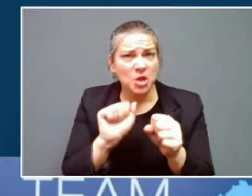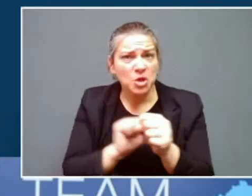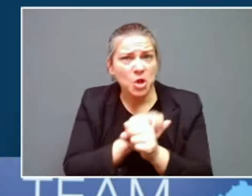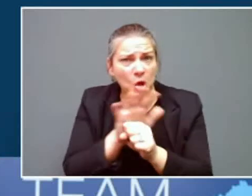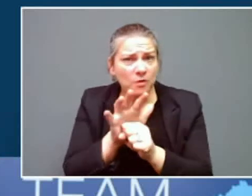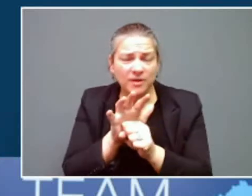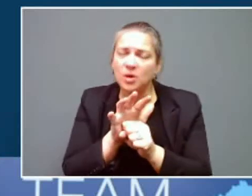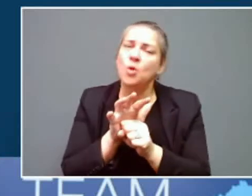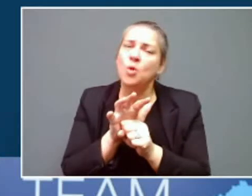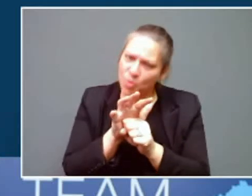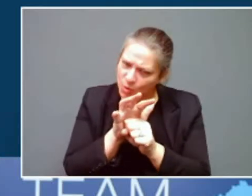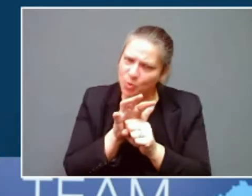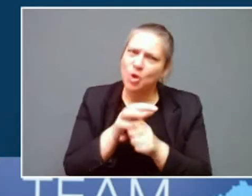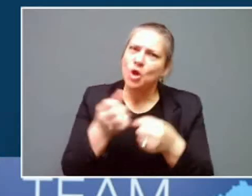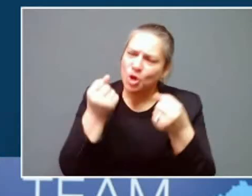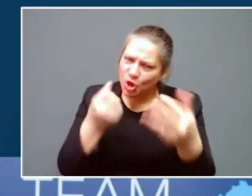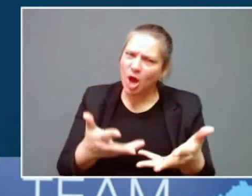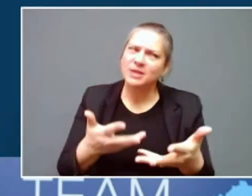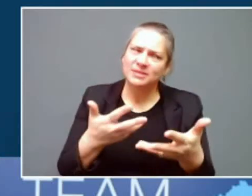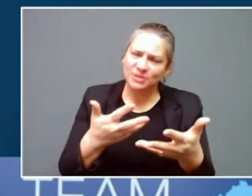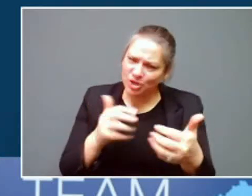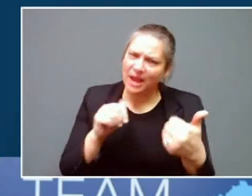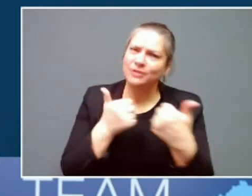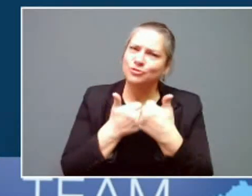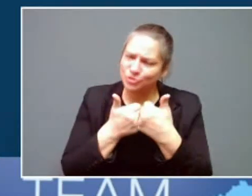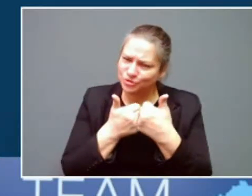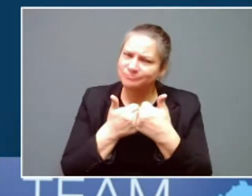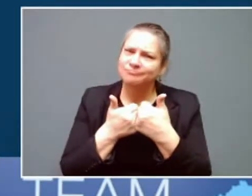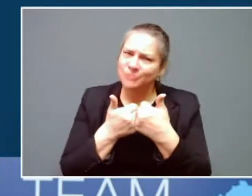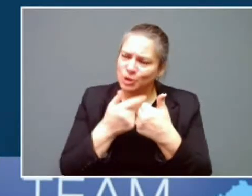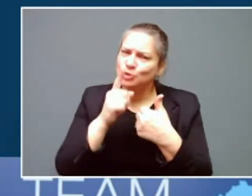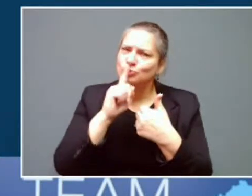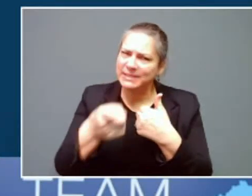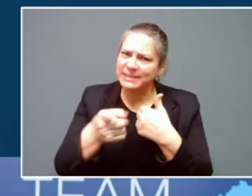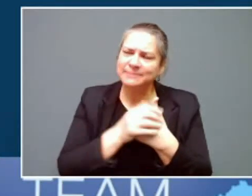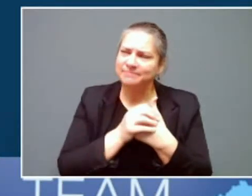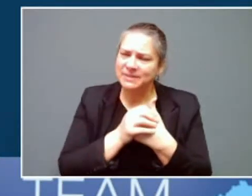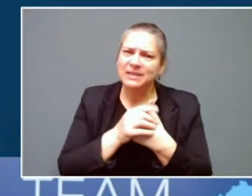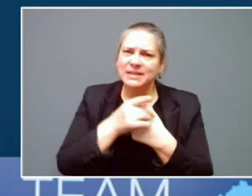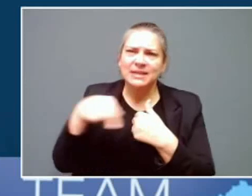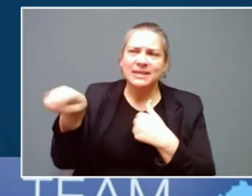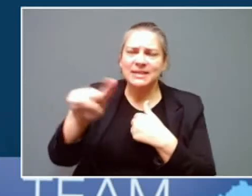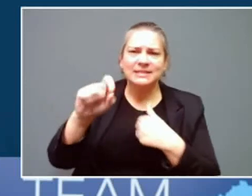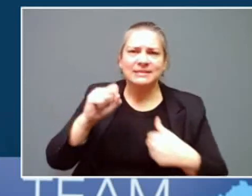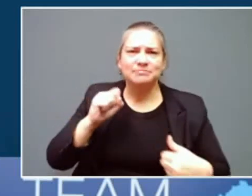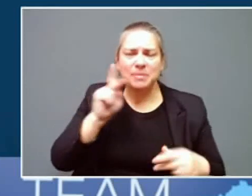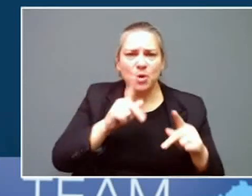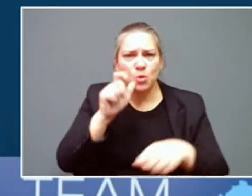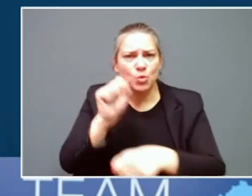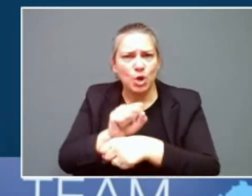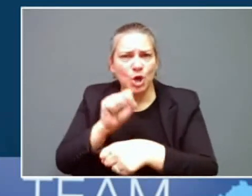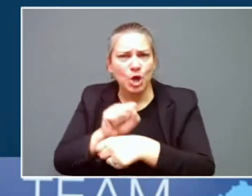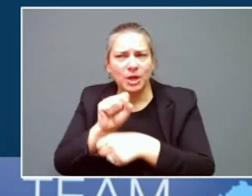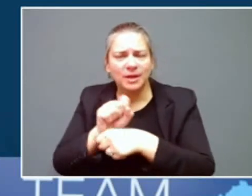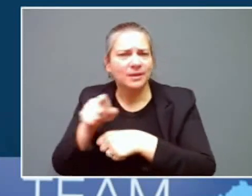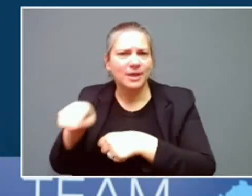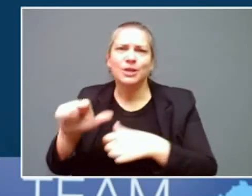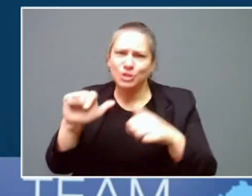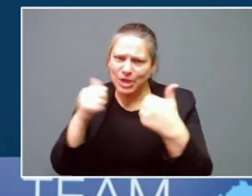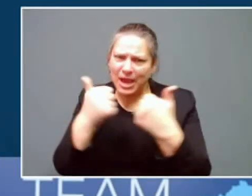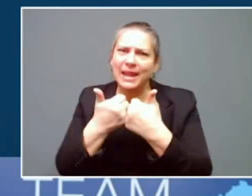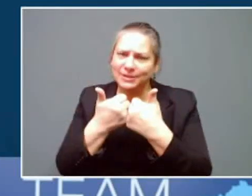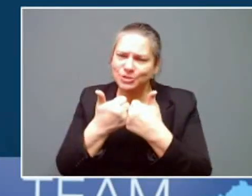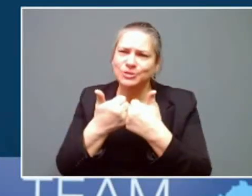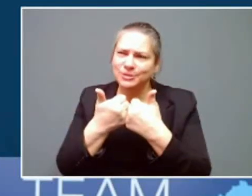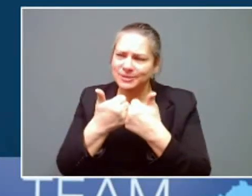challenging condition on our road crews, and we also see the challenges